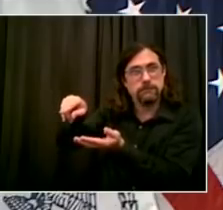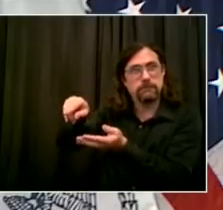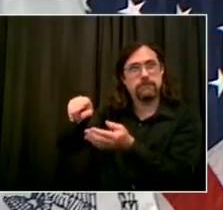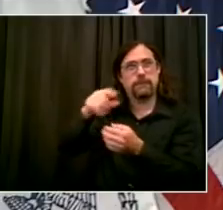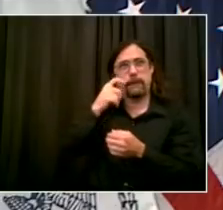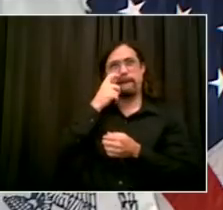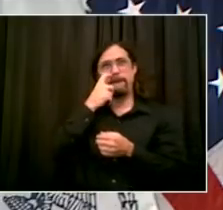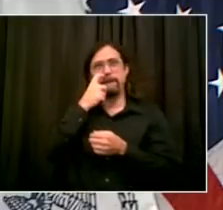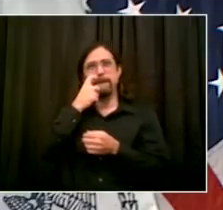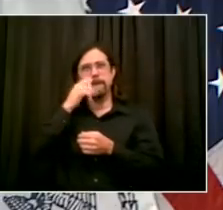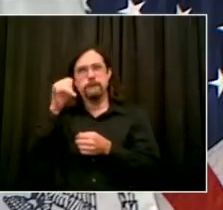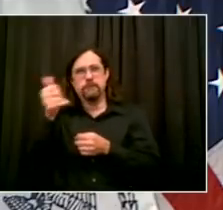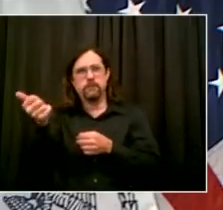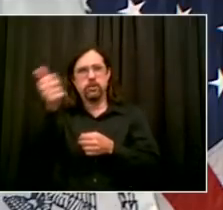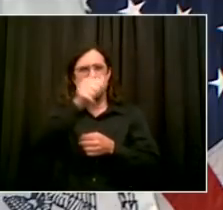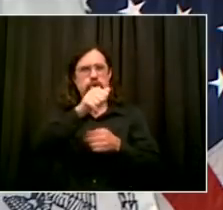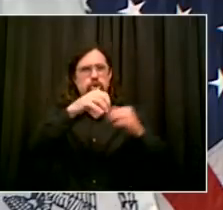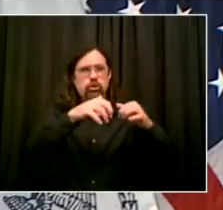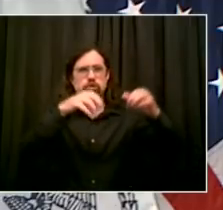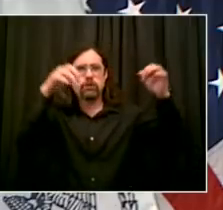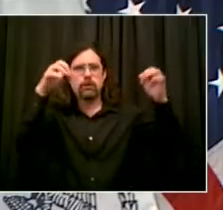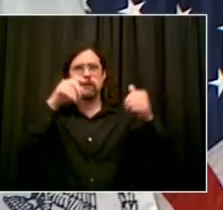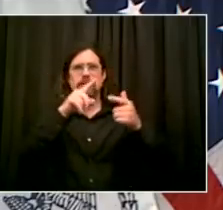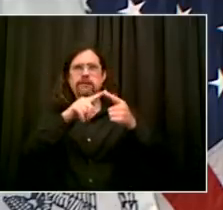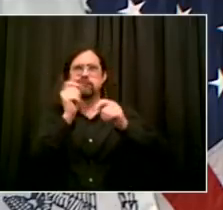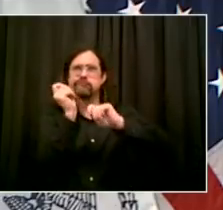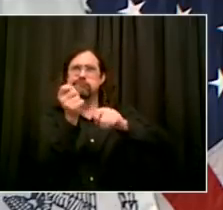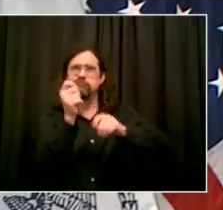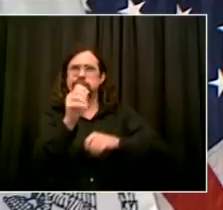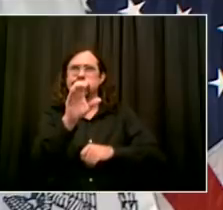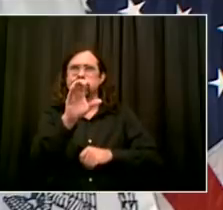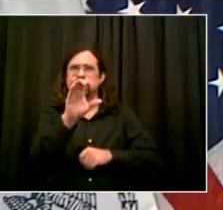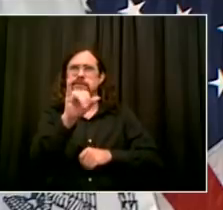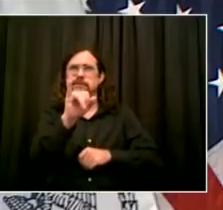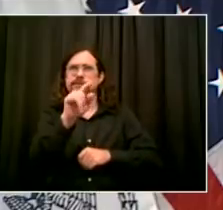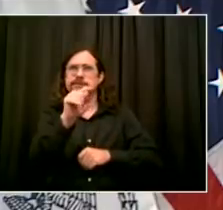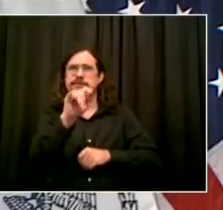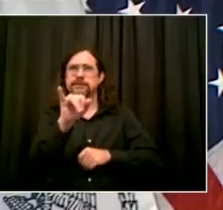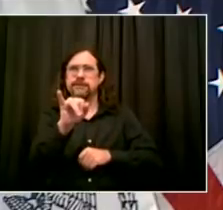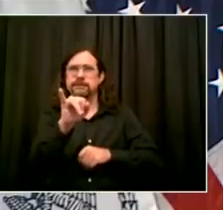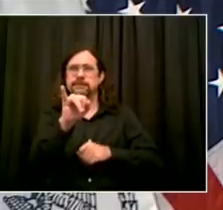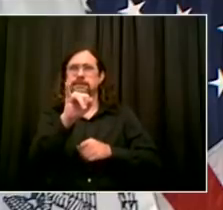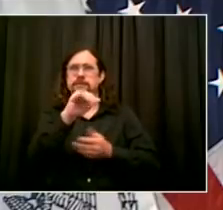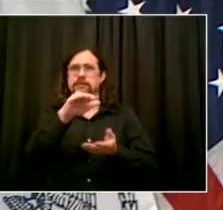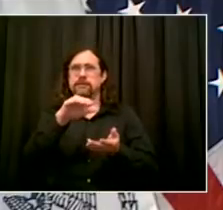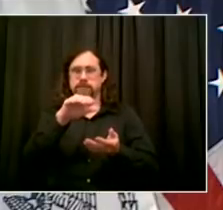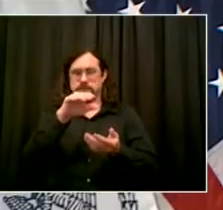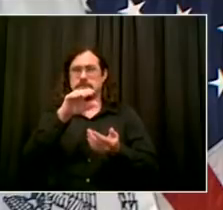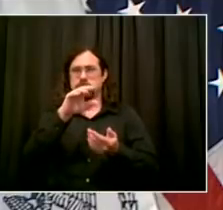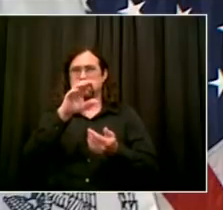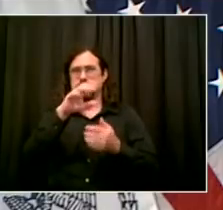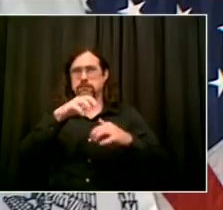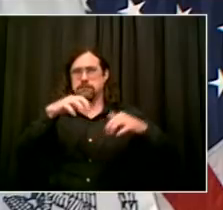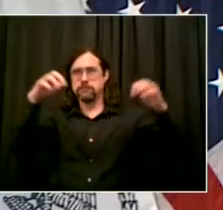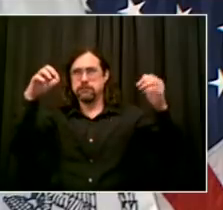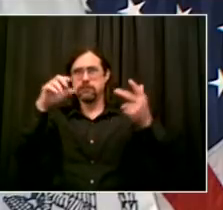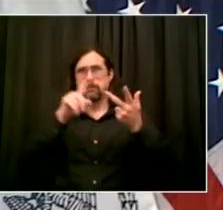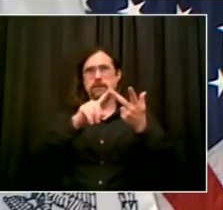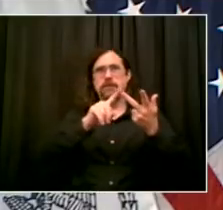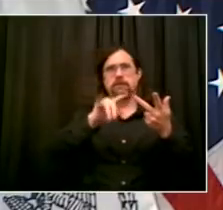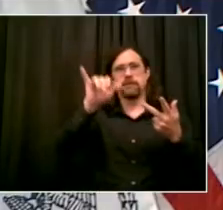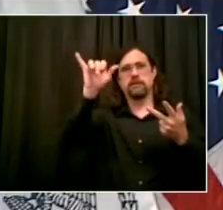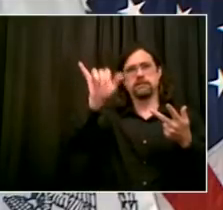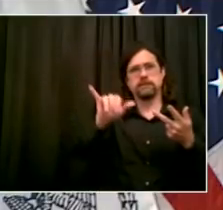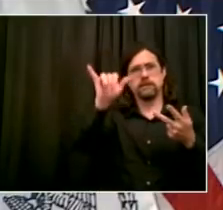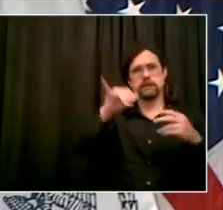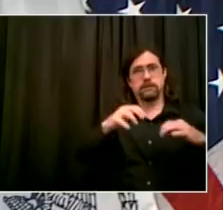commensurate with the assessed property value. They asked the city to revoke MSG's tax break, increase the amount of pilot payments,